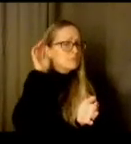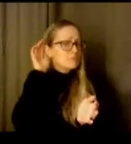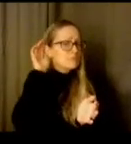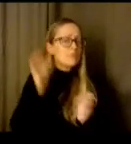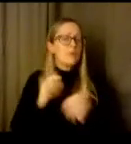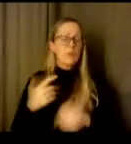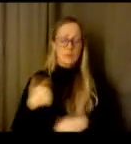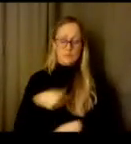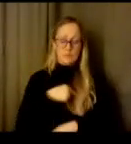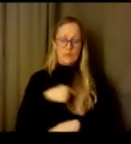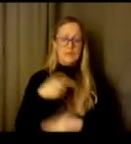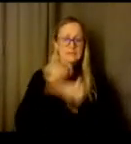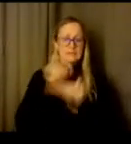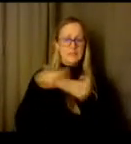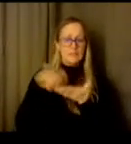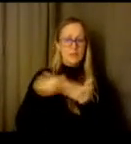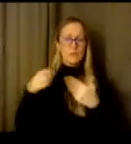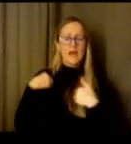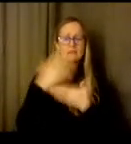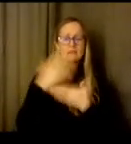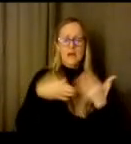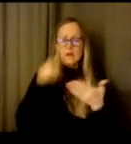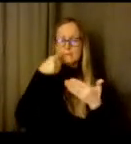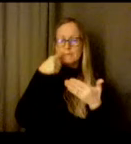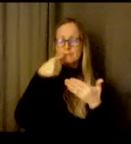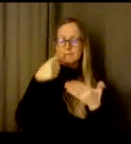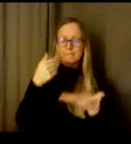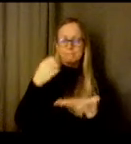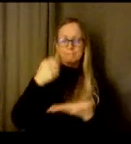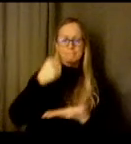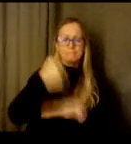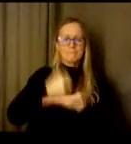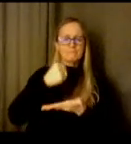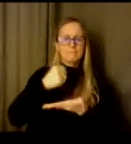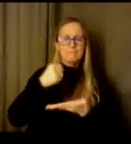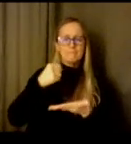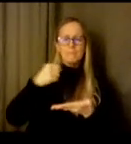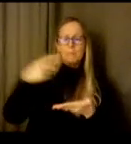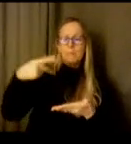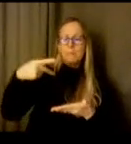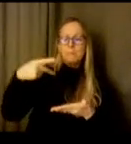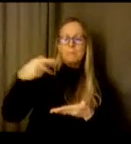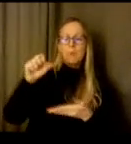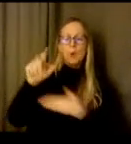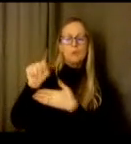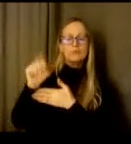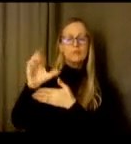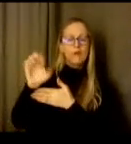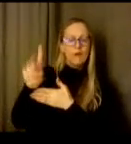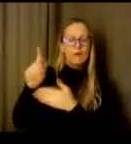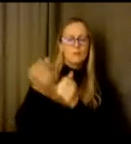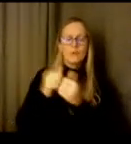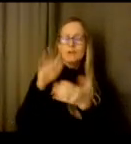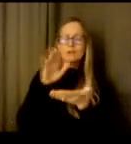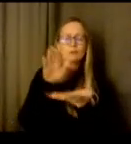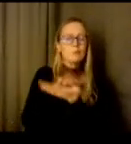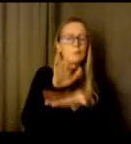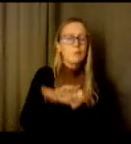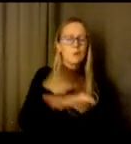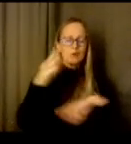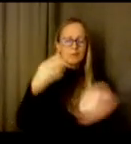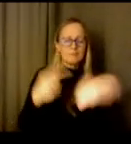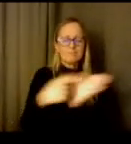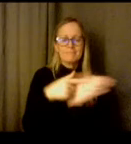uh school logo on them and we will send them out to families just very informal just we're thinking about you